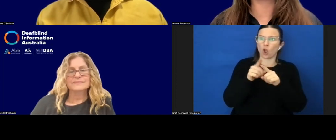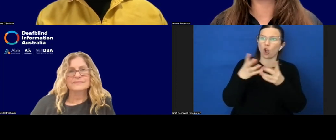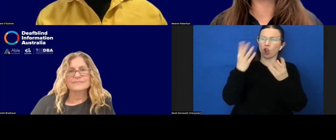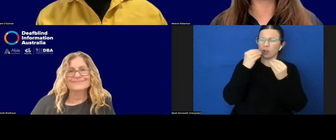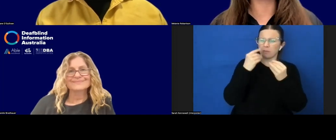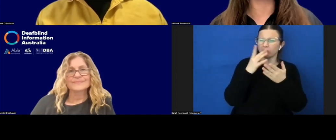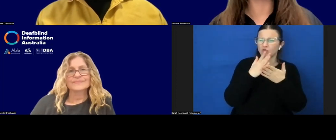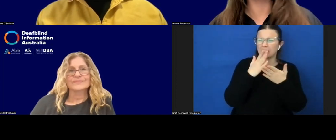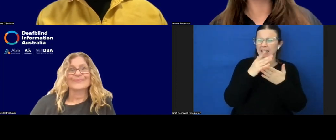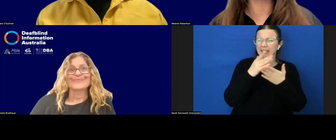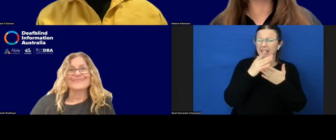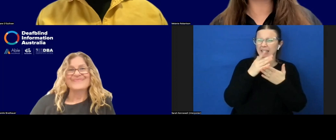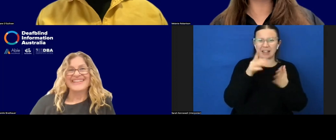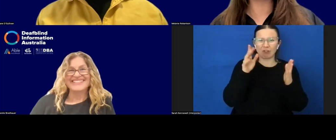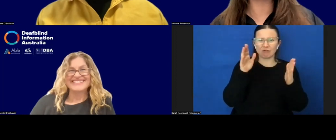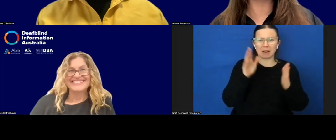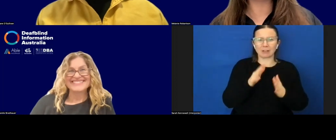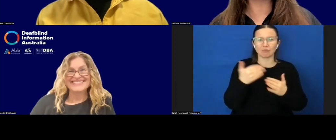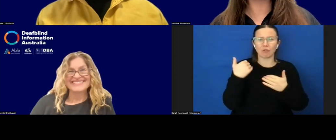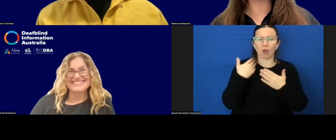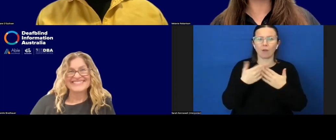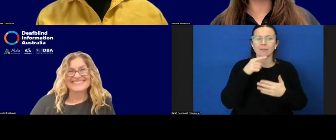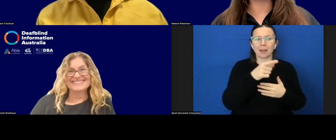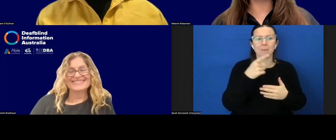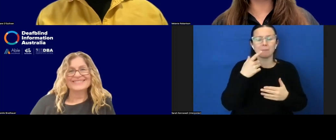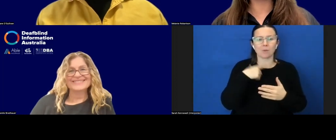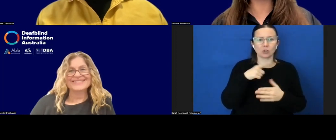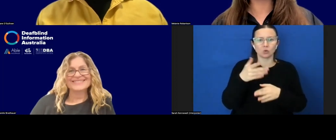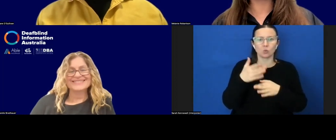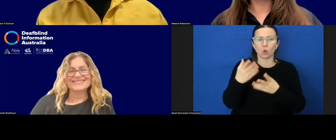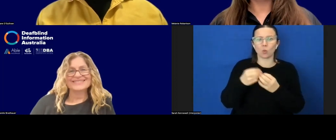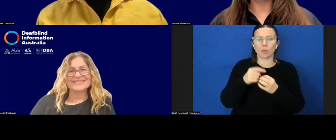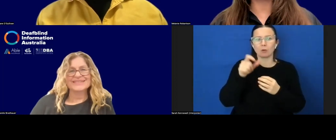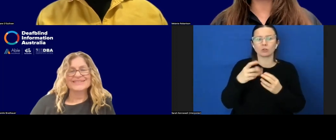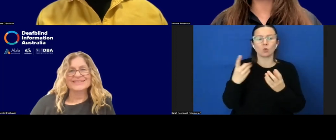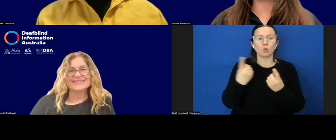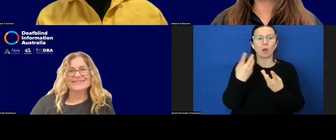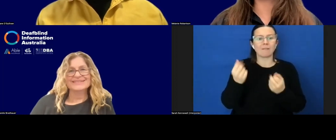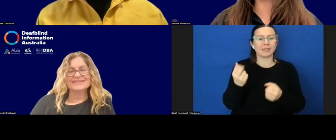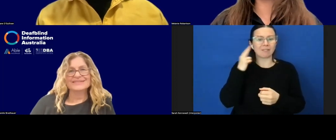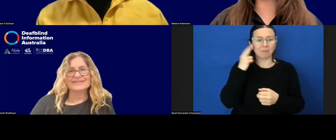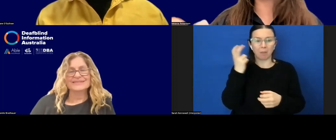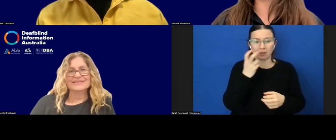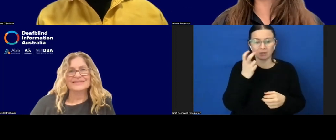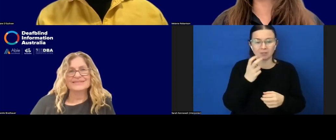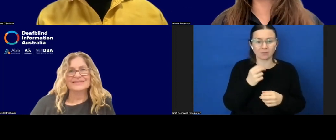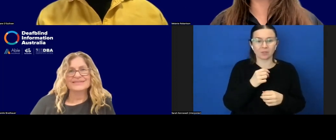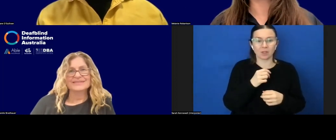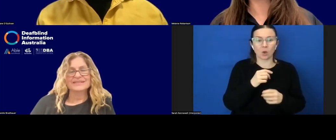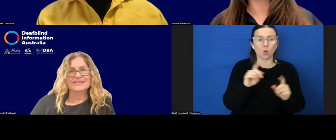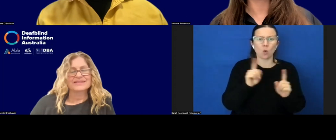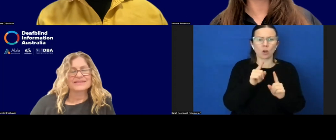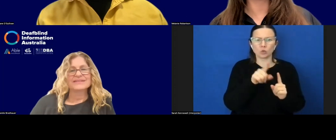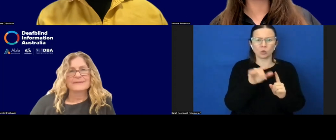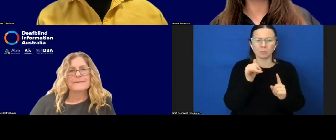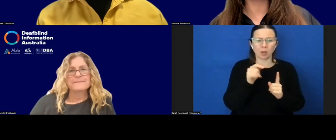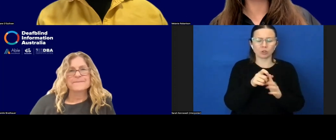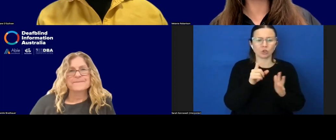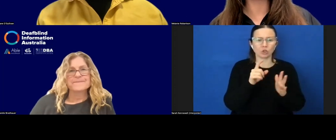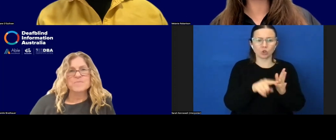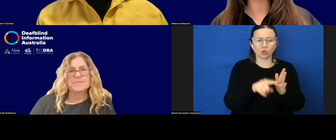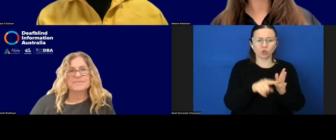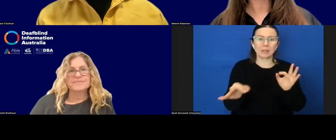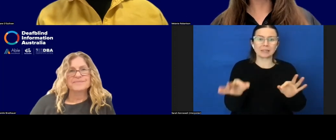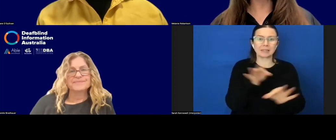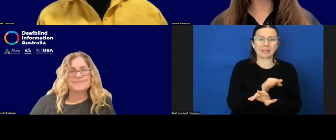of when you're working with someone with deafblindness and what you might do instead?